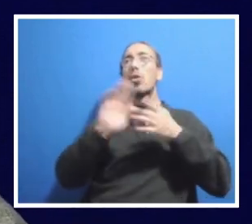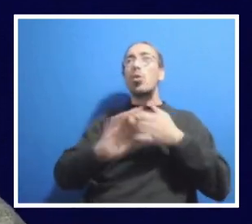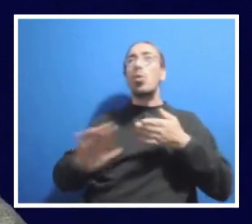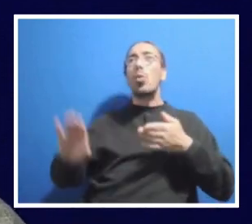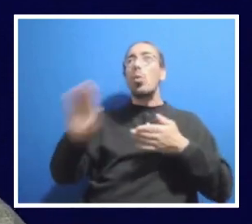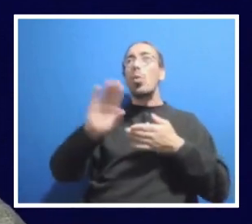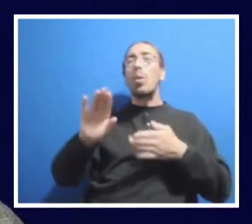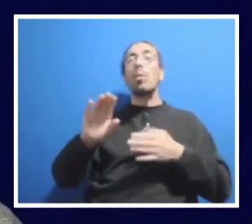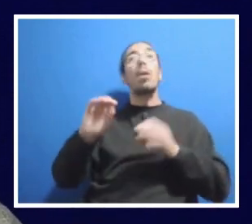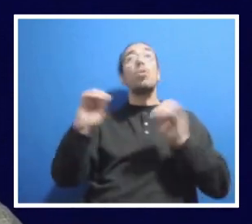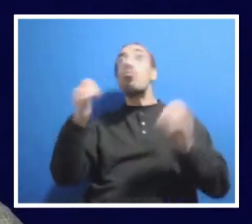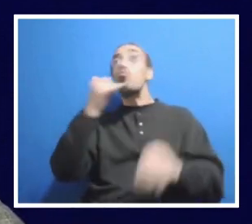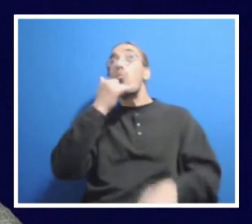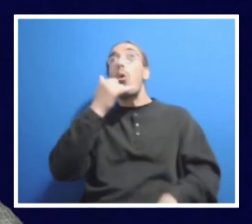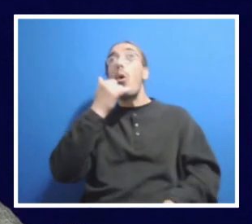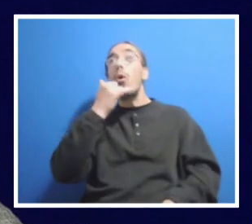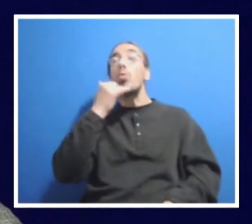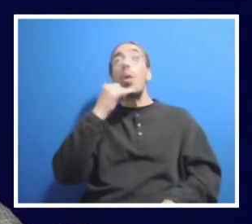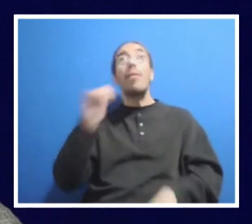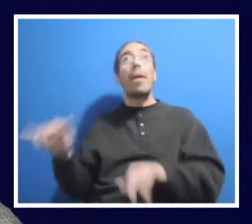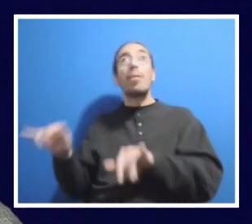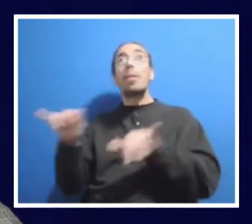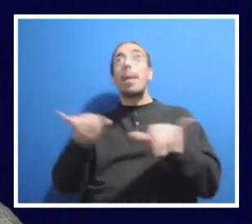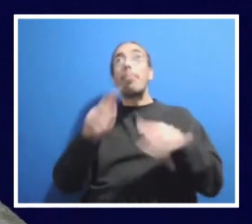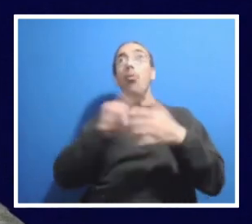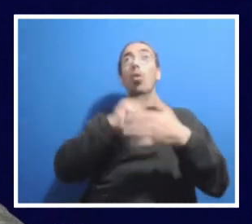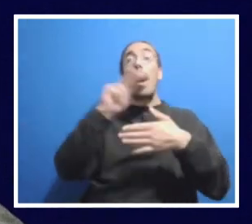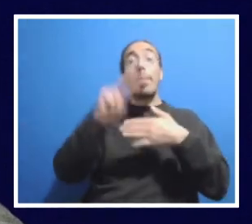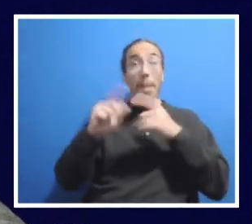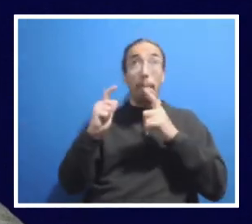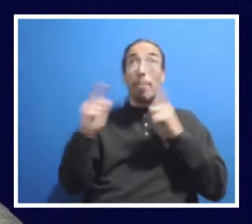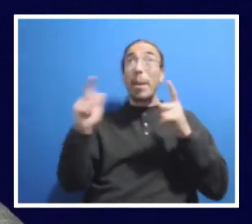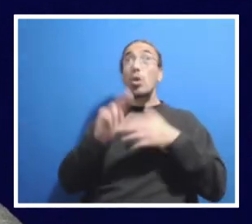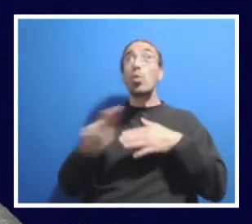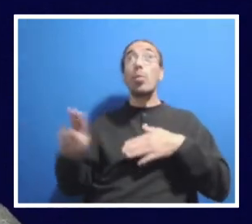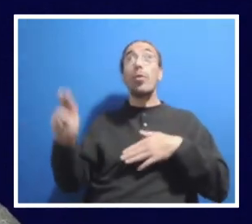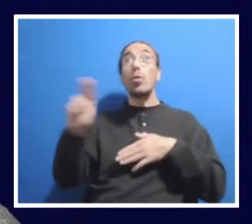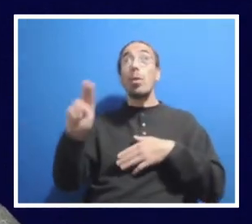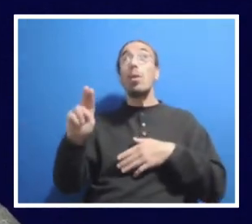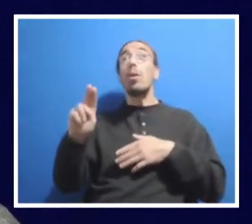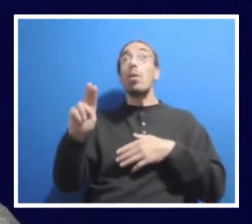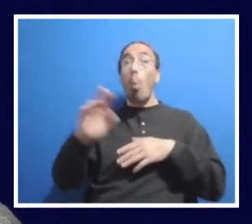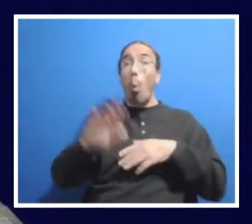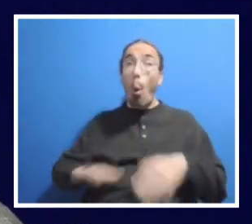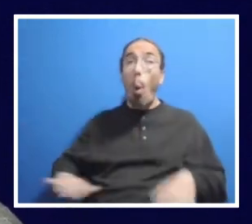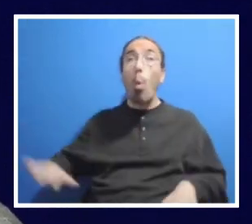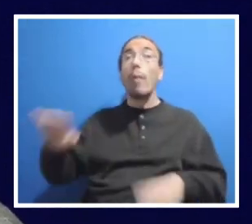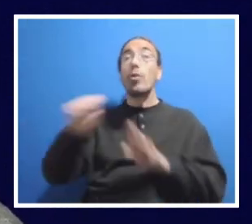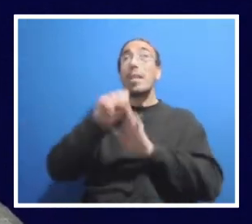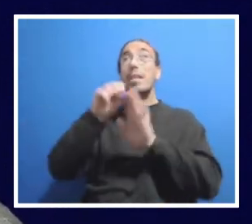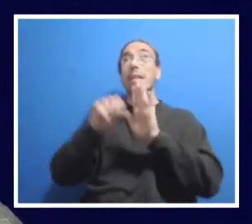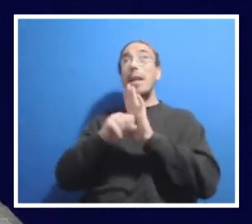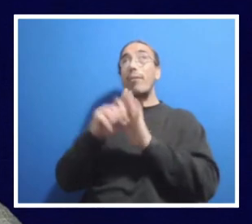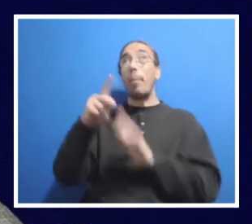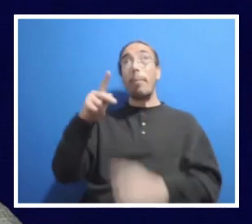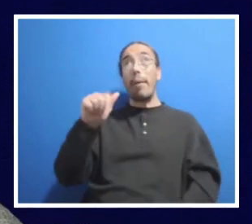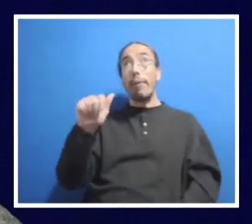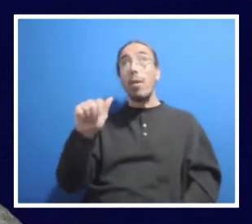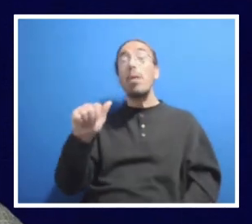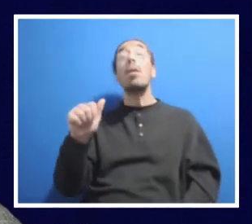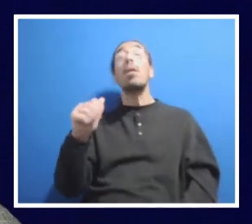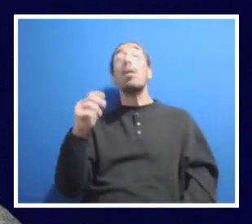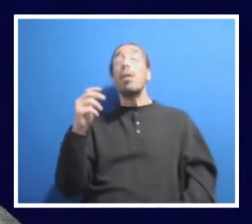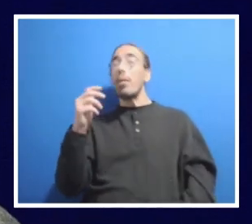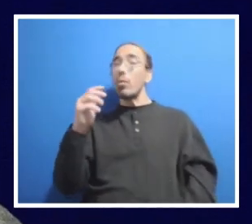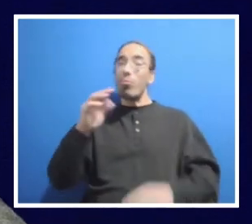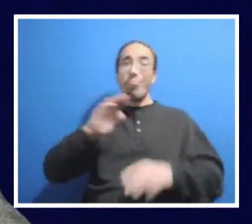duplication. We are a very large university. We are distributed across the entire state. And so for us to meet the needs